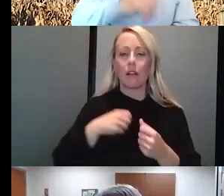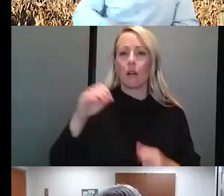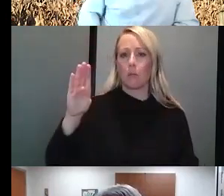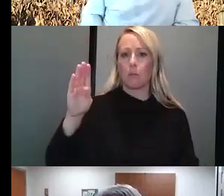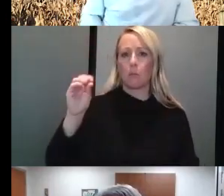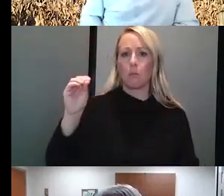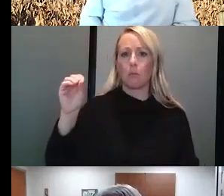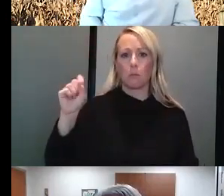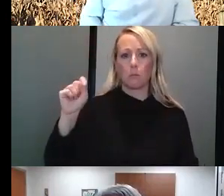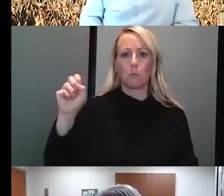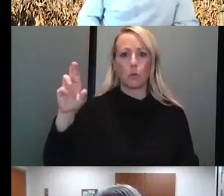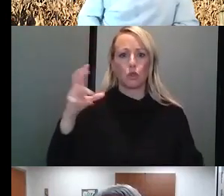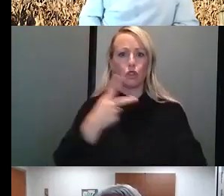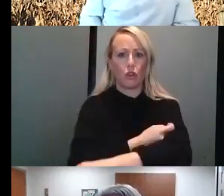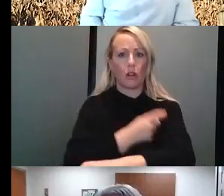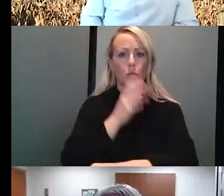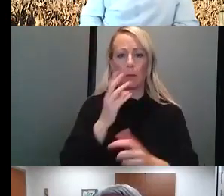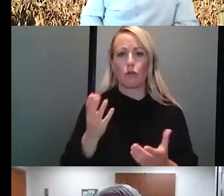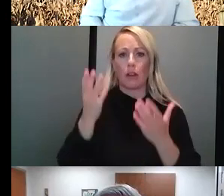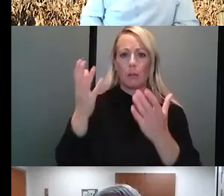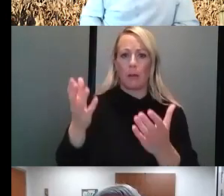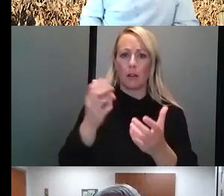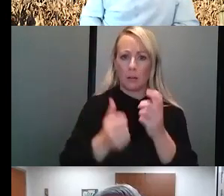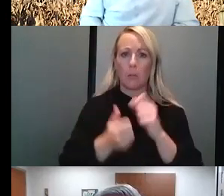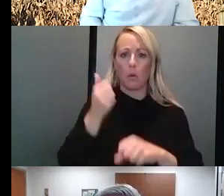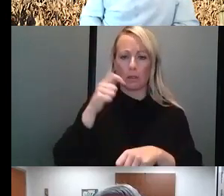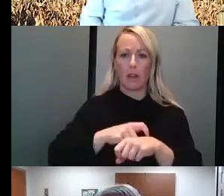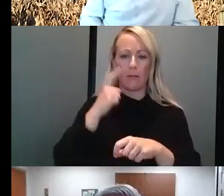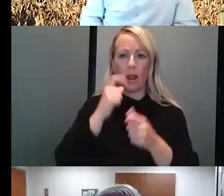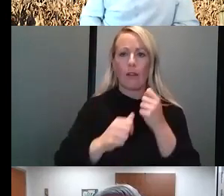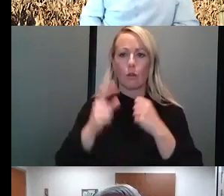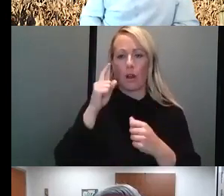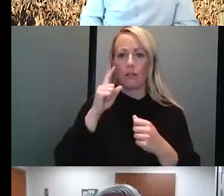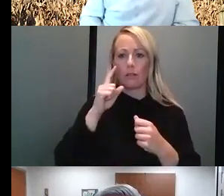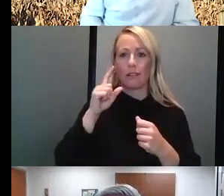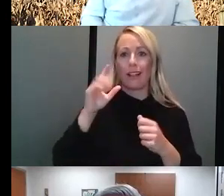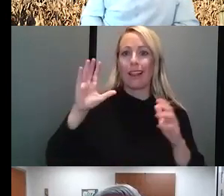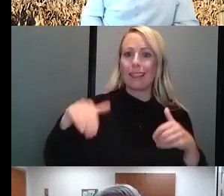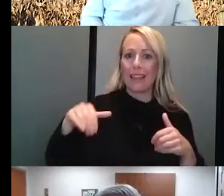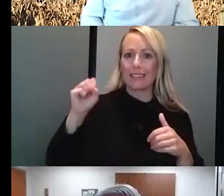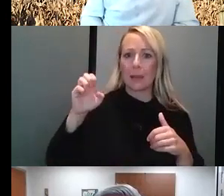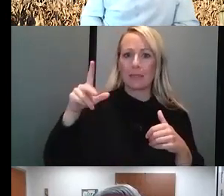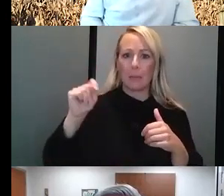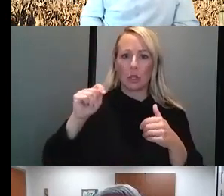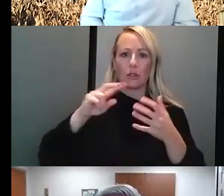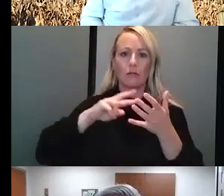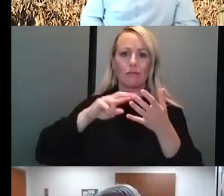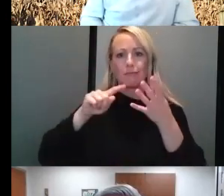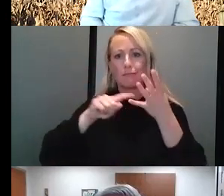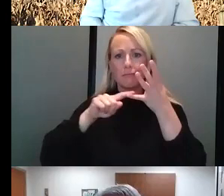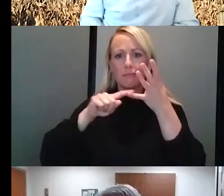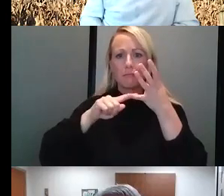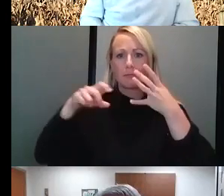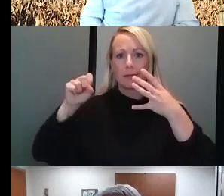probably for everyone in late September. That depends on FDA clearance. And that's because we have